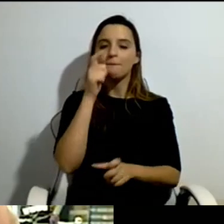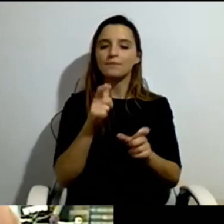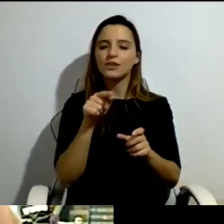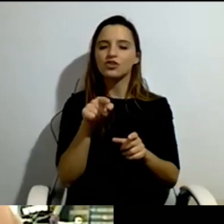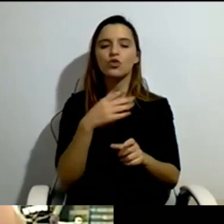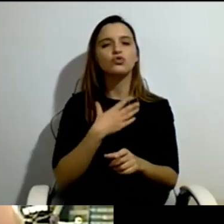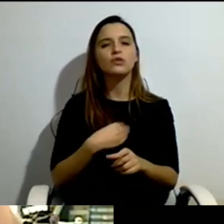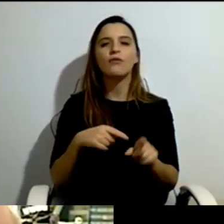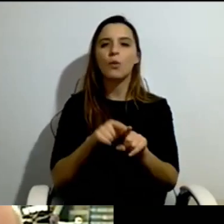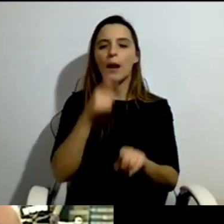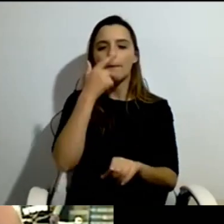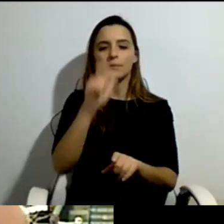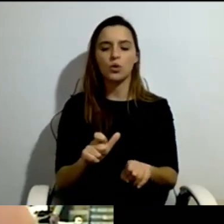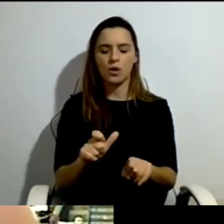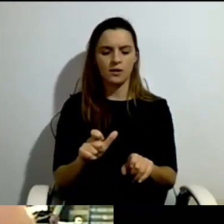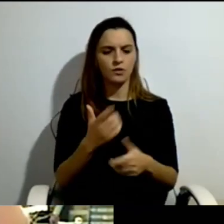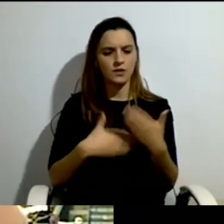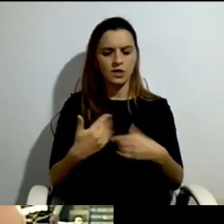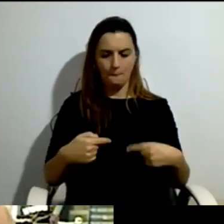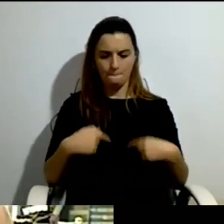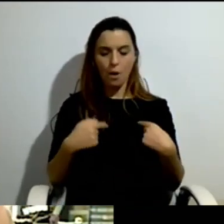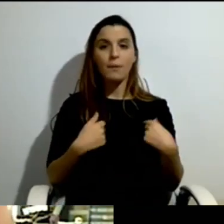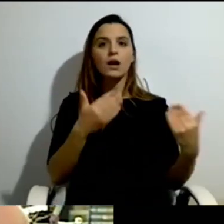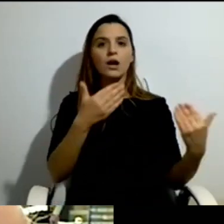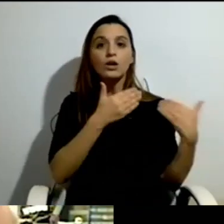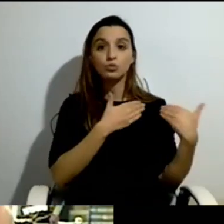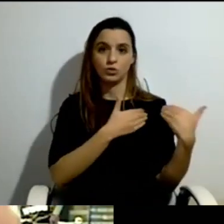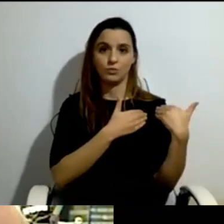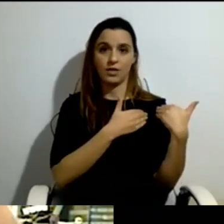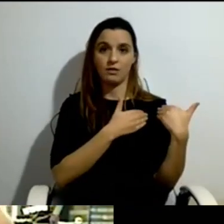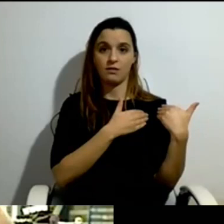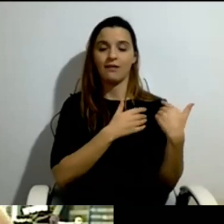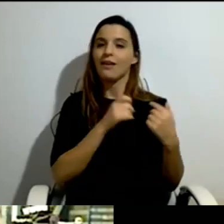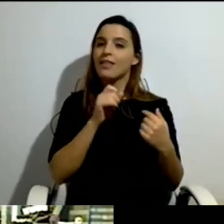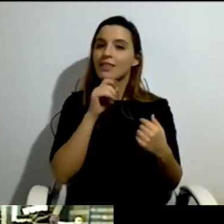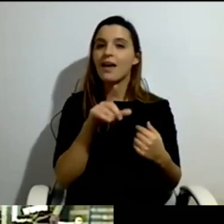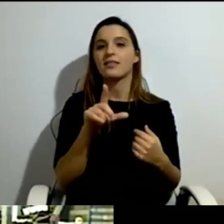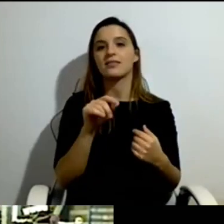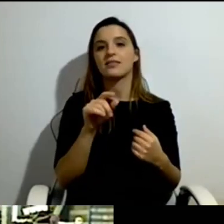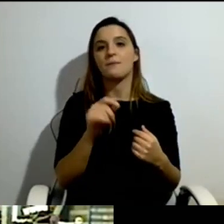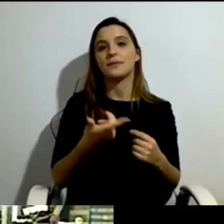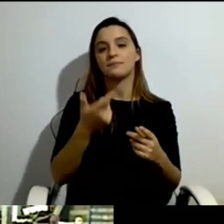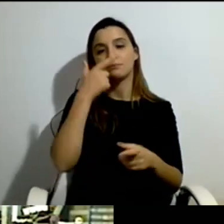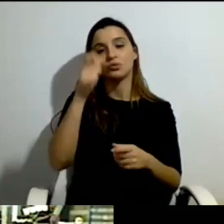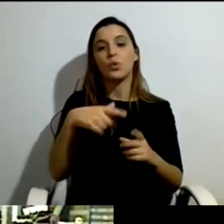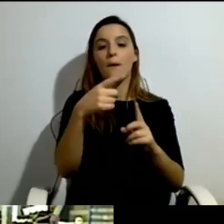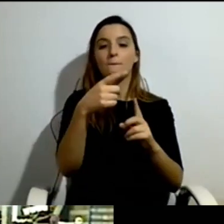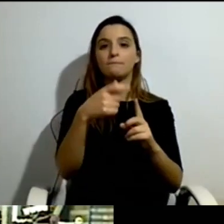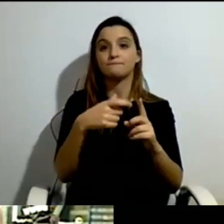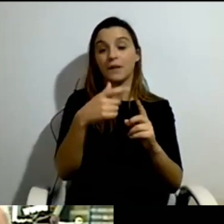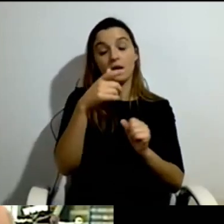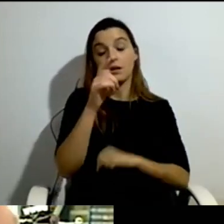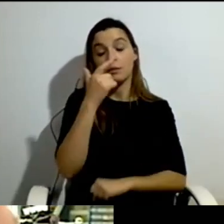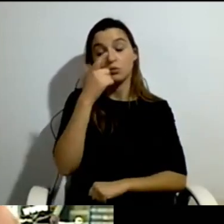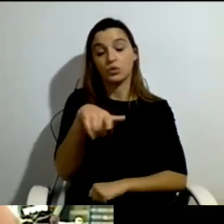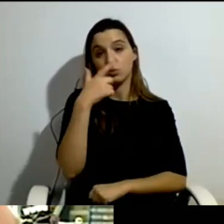control that this money really went to disabled people, and not to all kinds of unions and all kinds of things that they